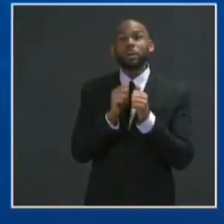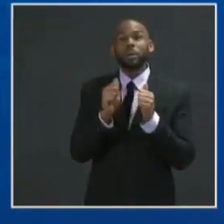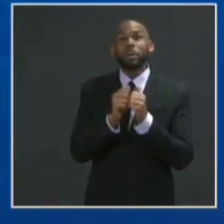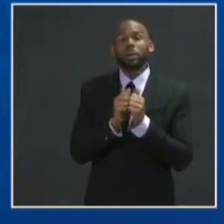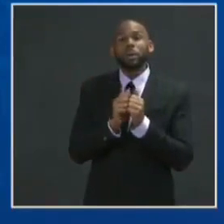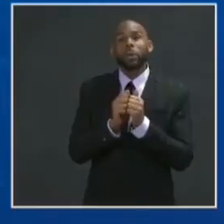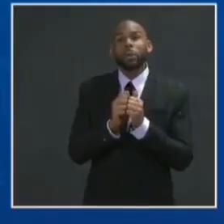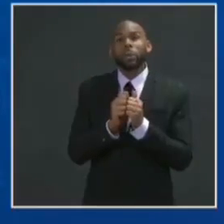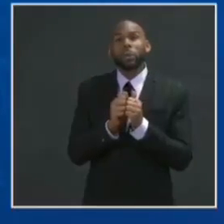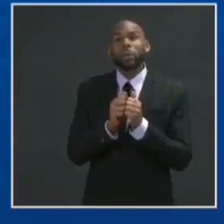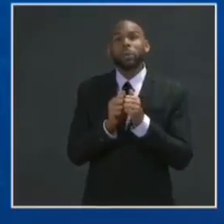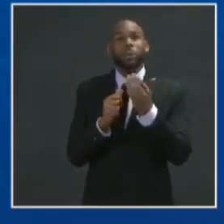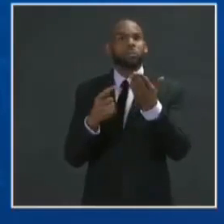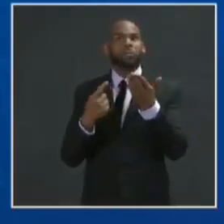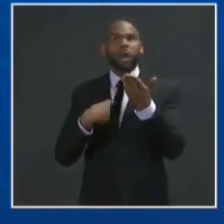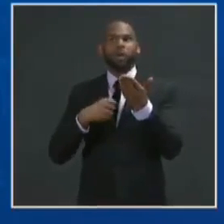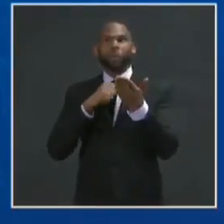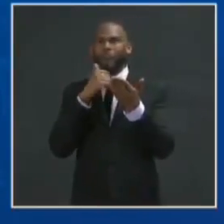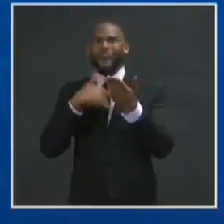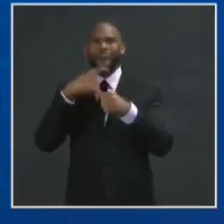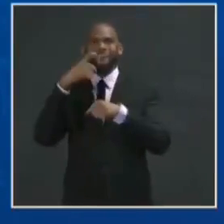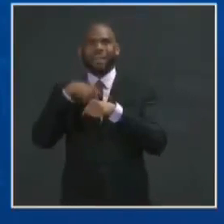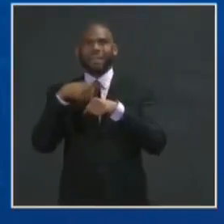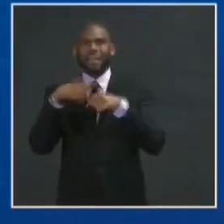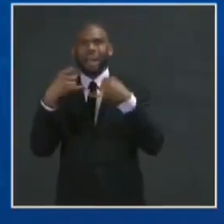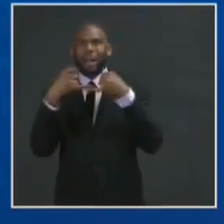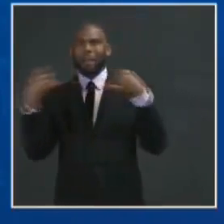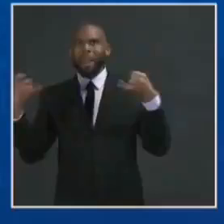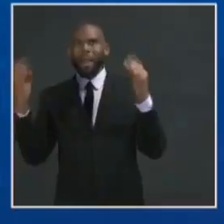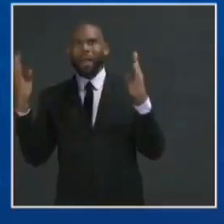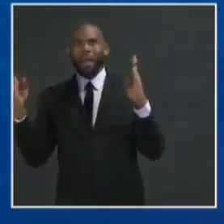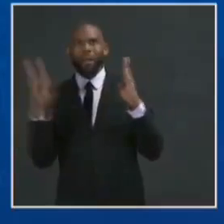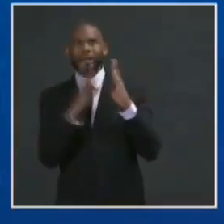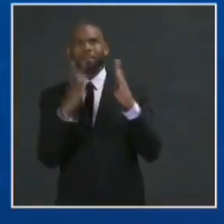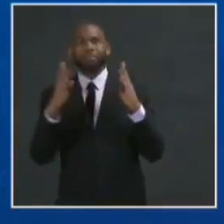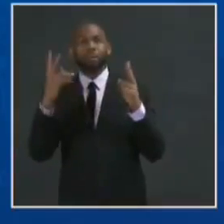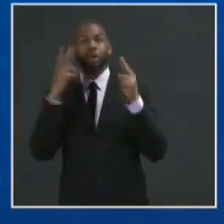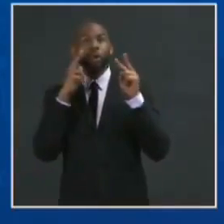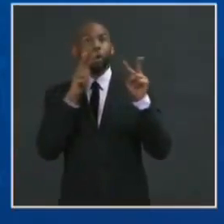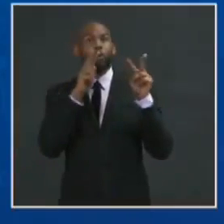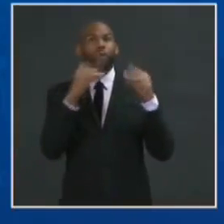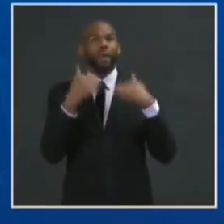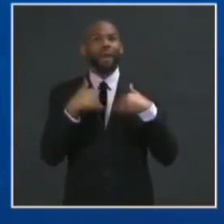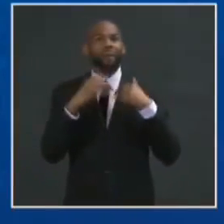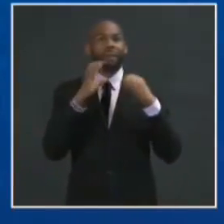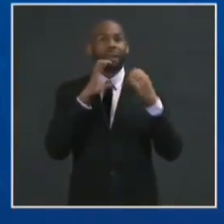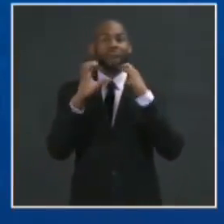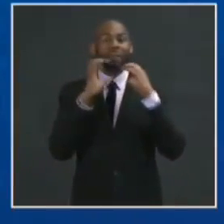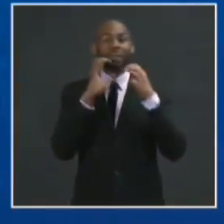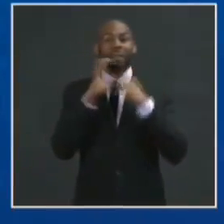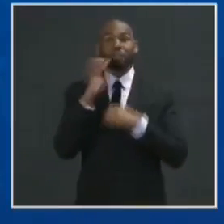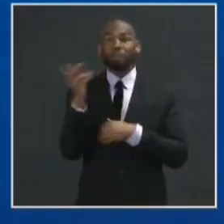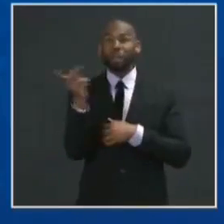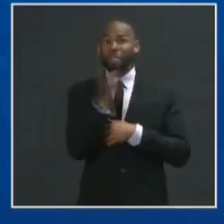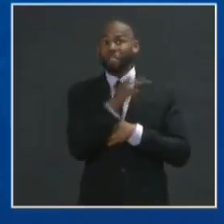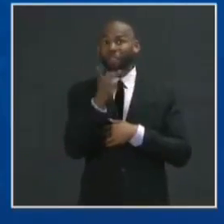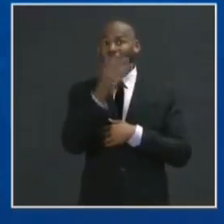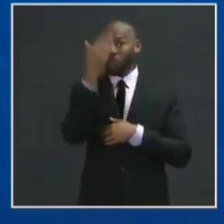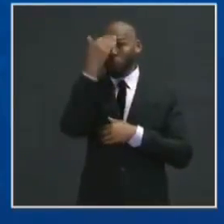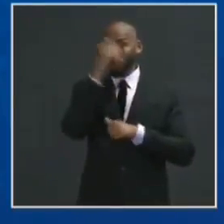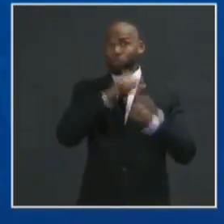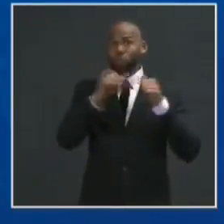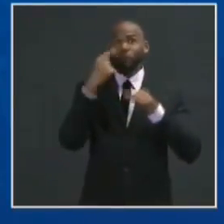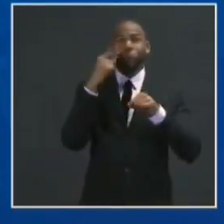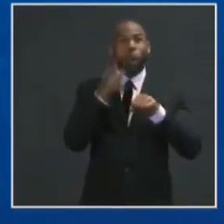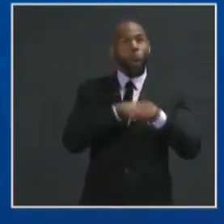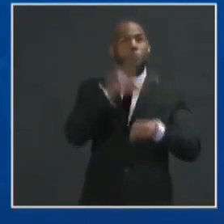an exact timeline to give you other than he's looking forward to having the conversation. They've known each other for some time. There